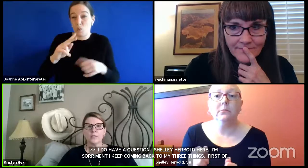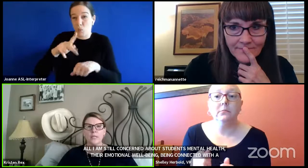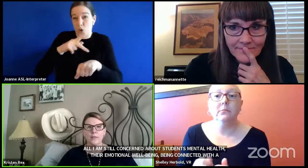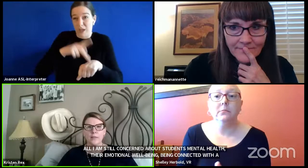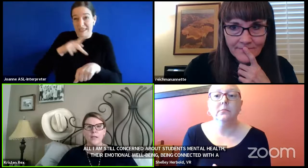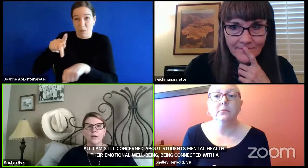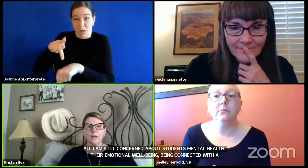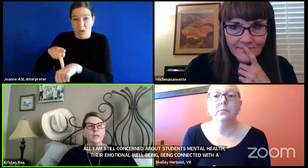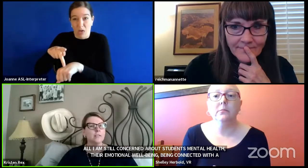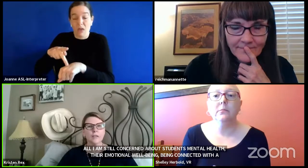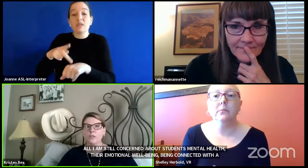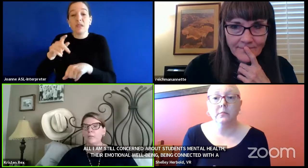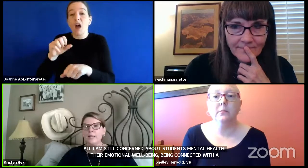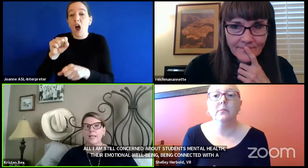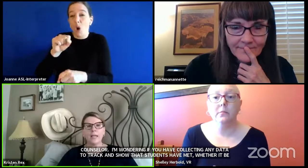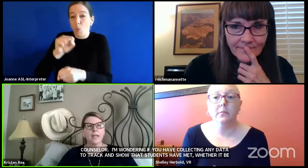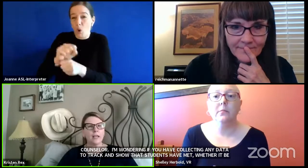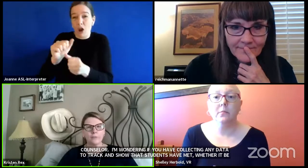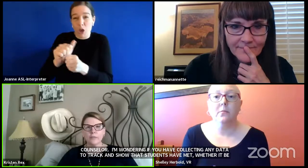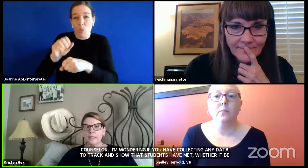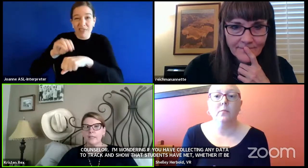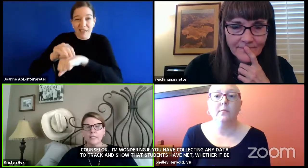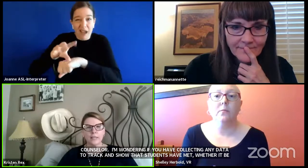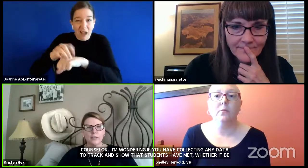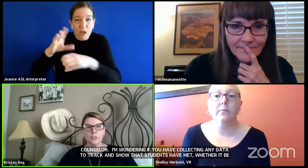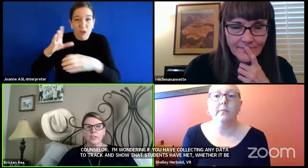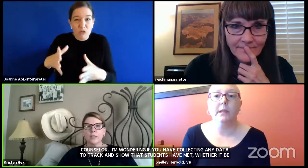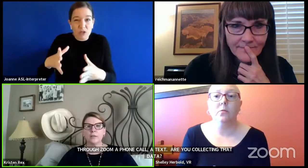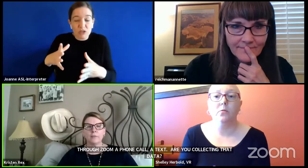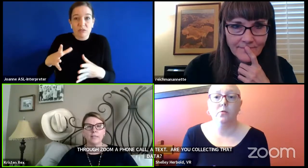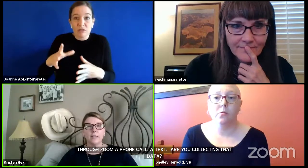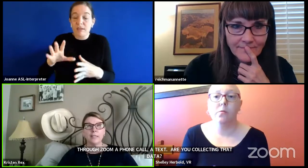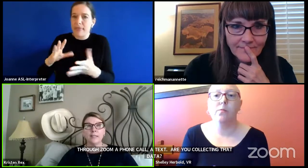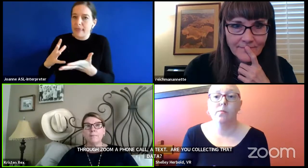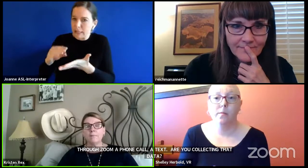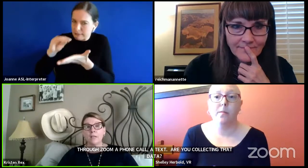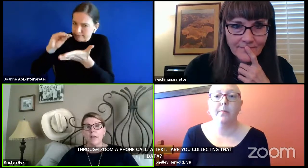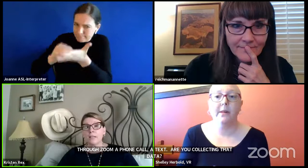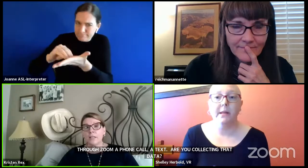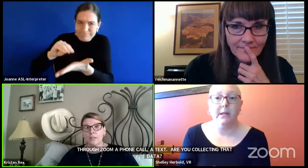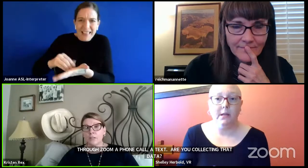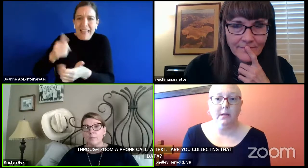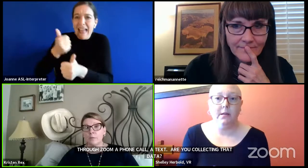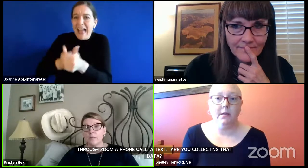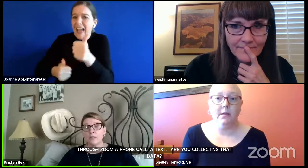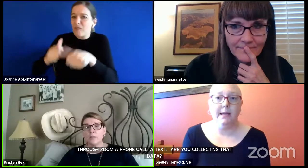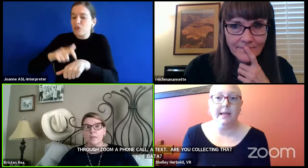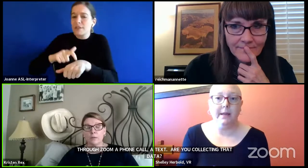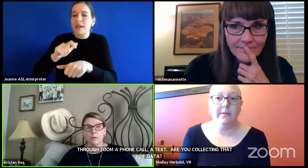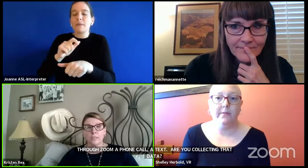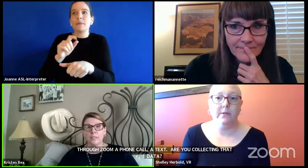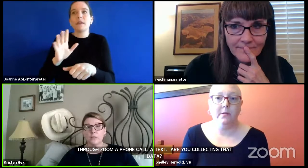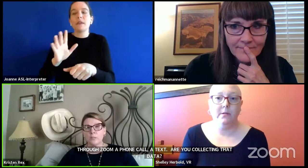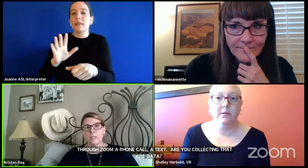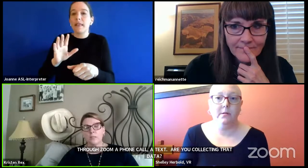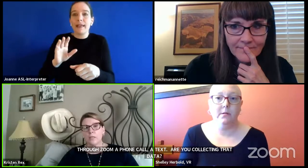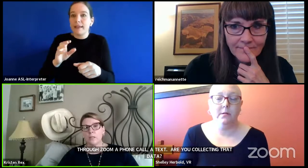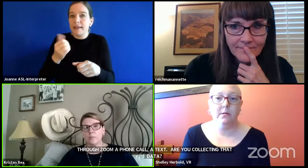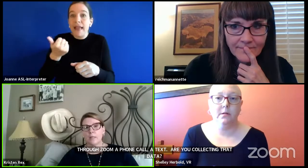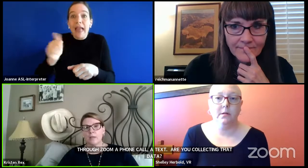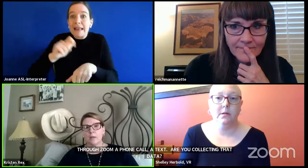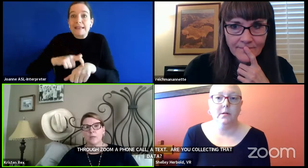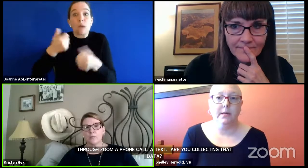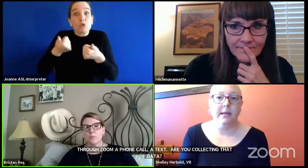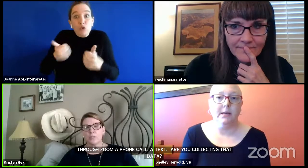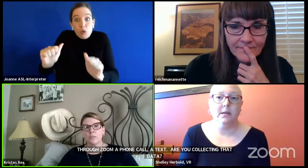counselors and they are documenting every connection, every not connection. When we don't get ahold of kids, we're still